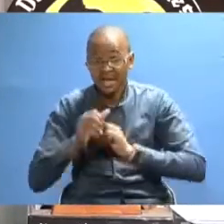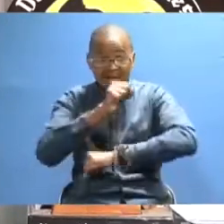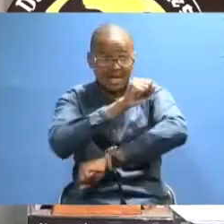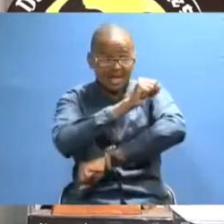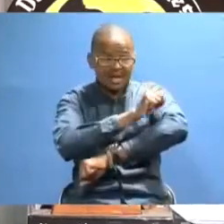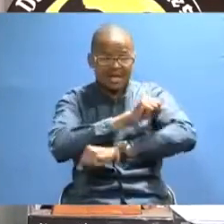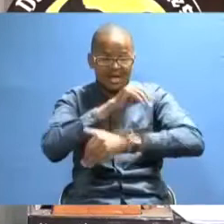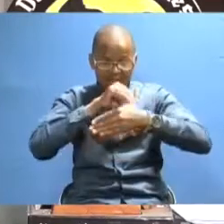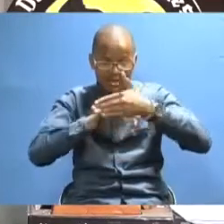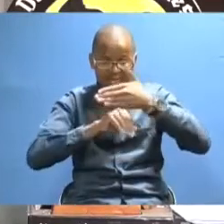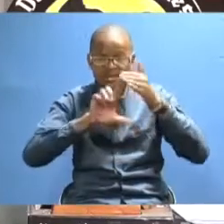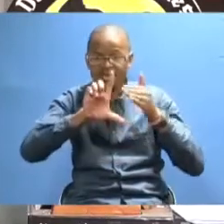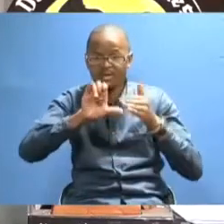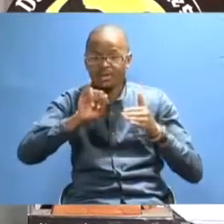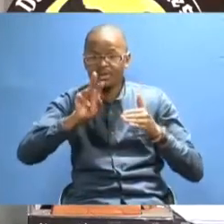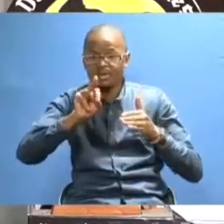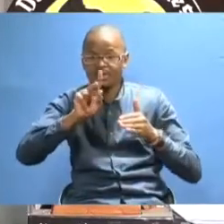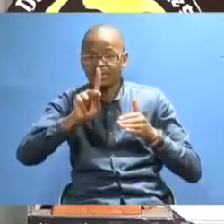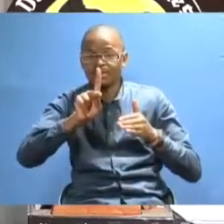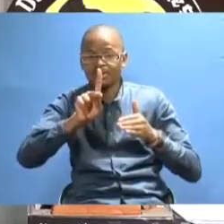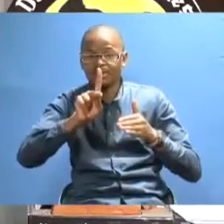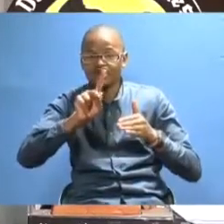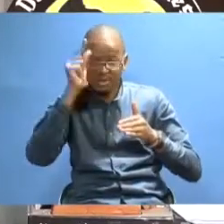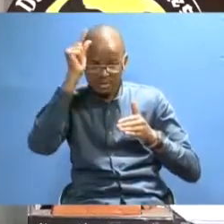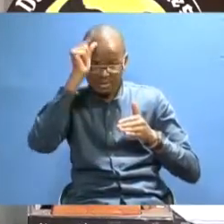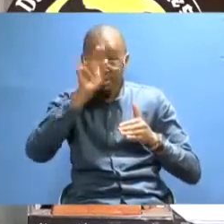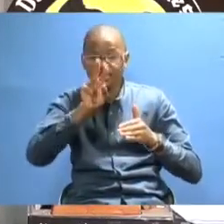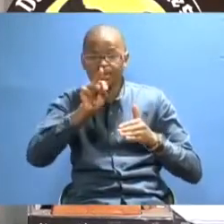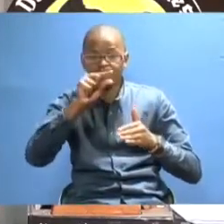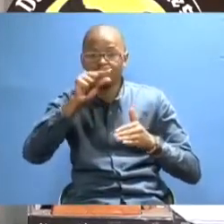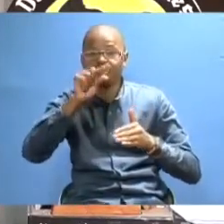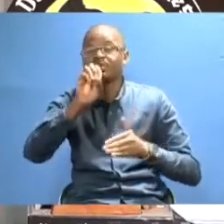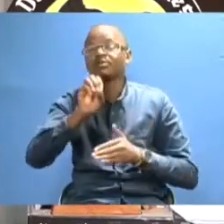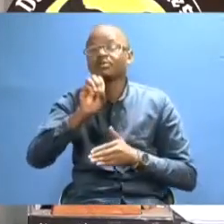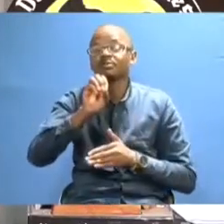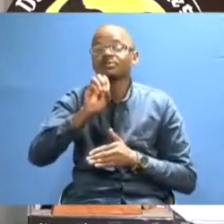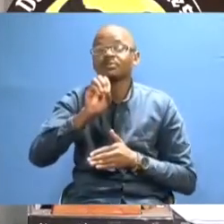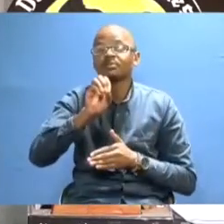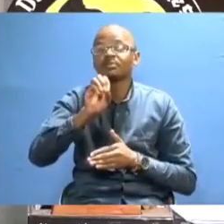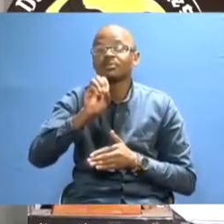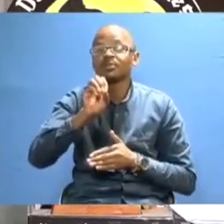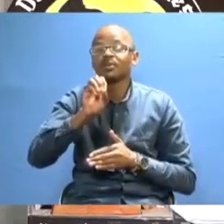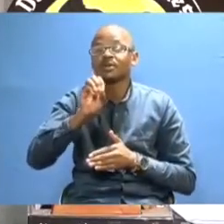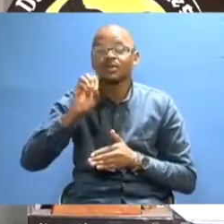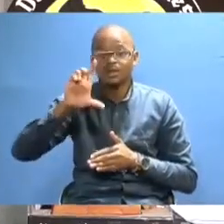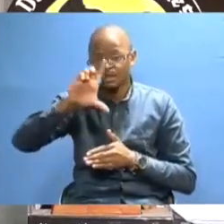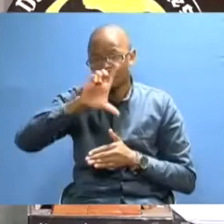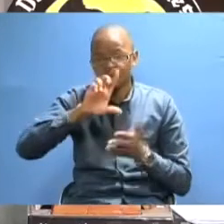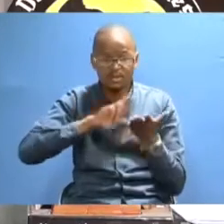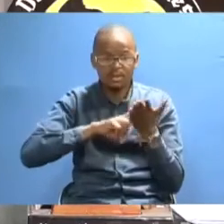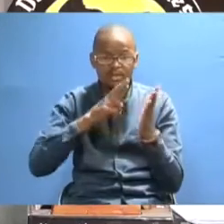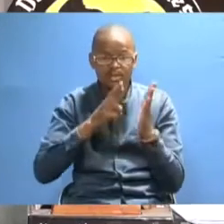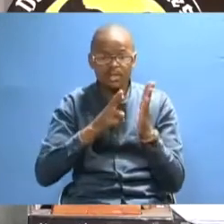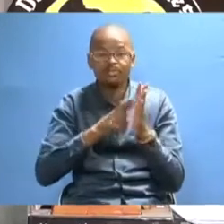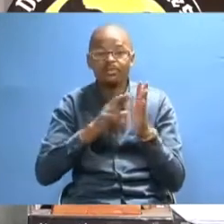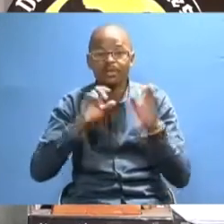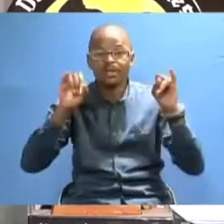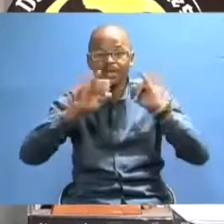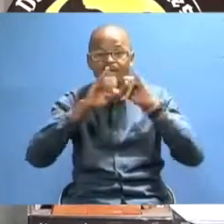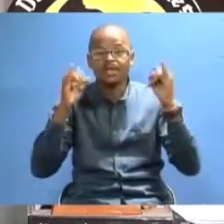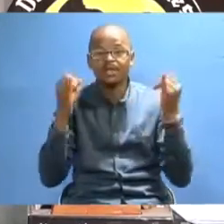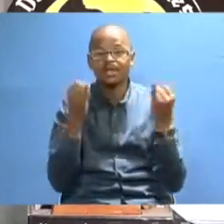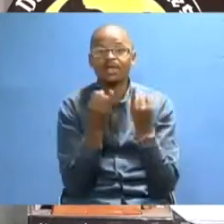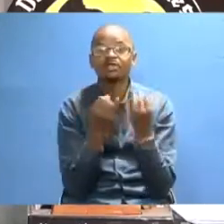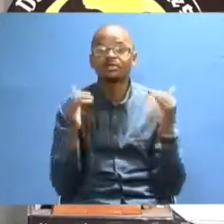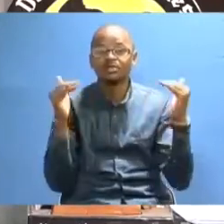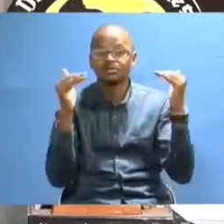The school also accesses the link into government and non-governmental organizations at local, regional and international